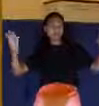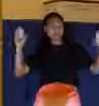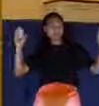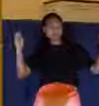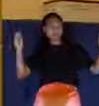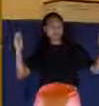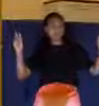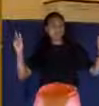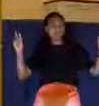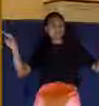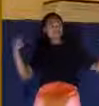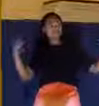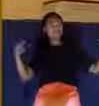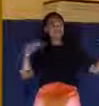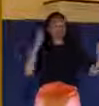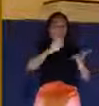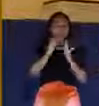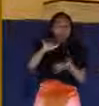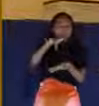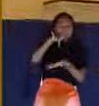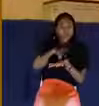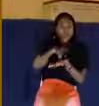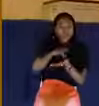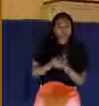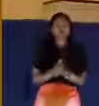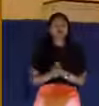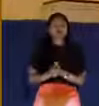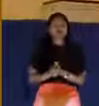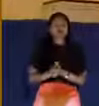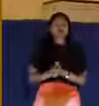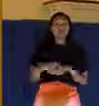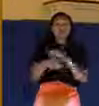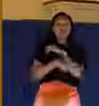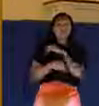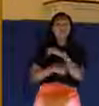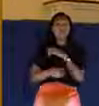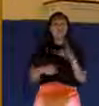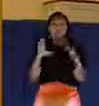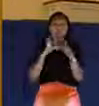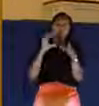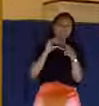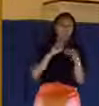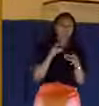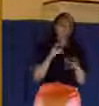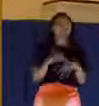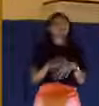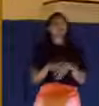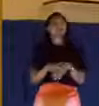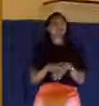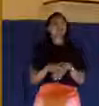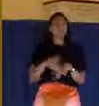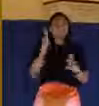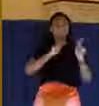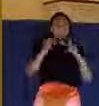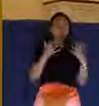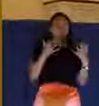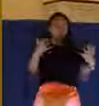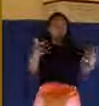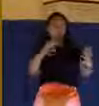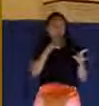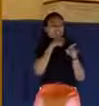Christ, the King of Israel, descend now from the cross that we may see and believe, and they that were crucified with him reviled him.